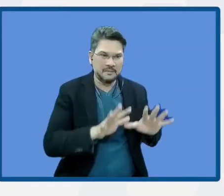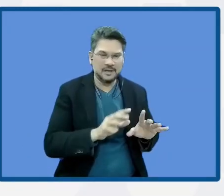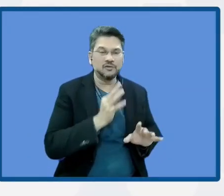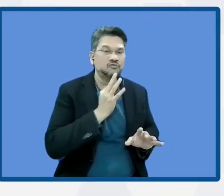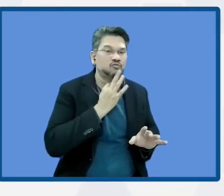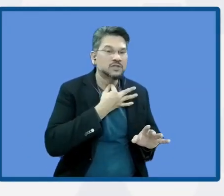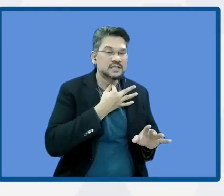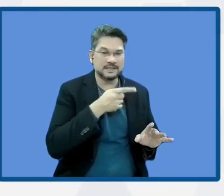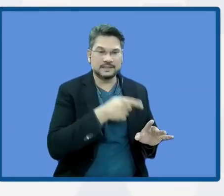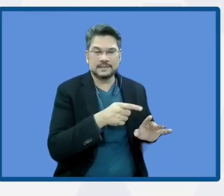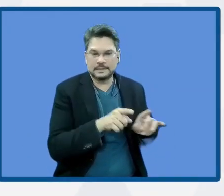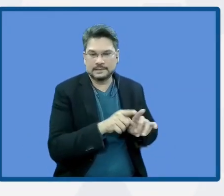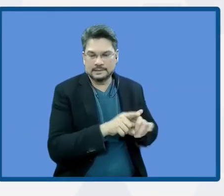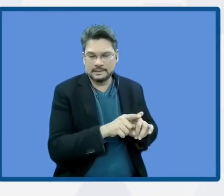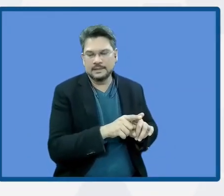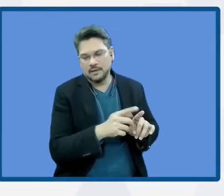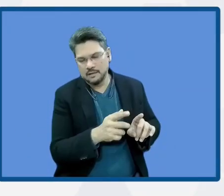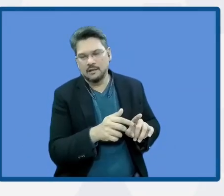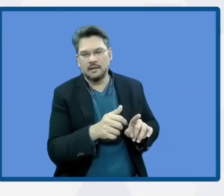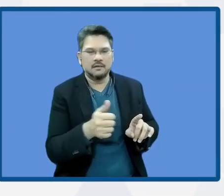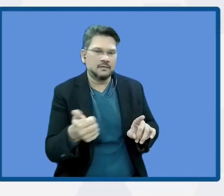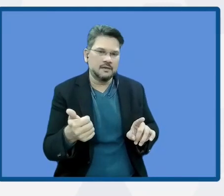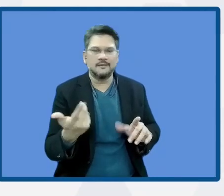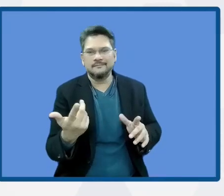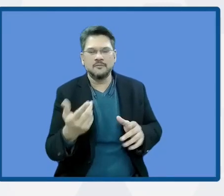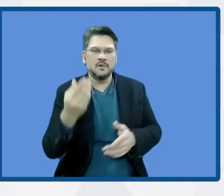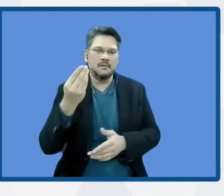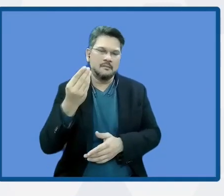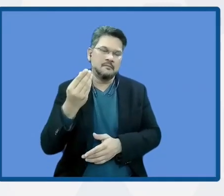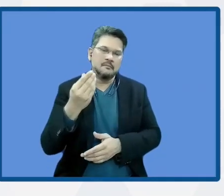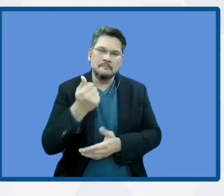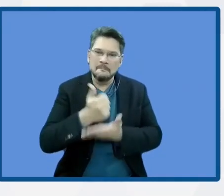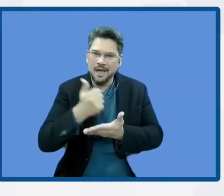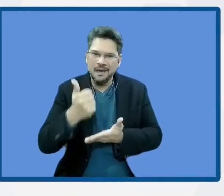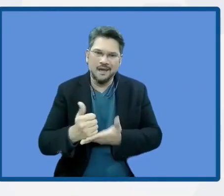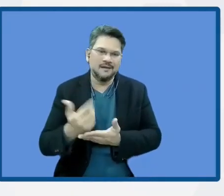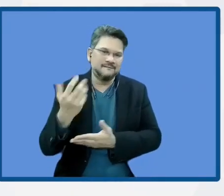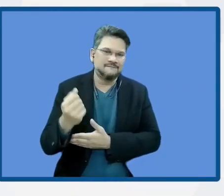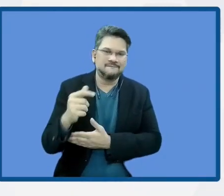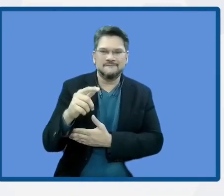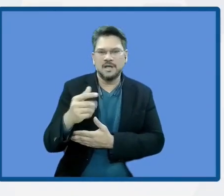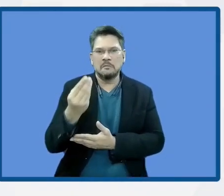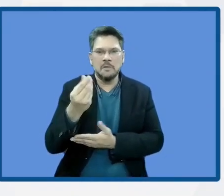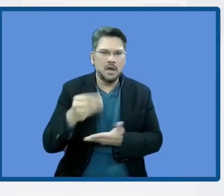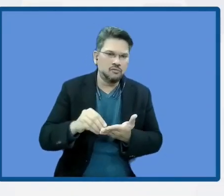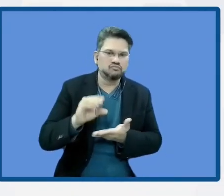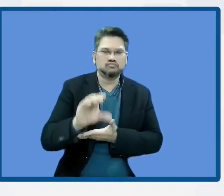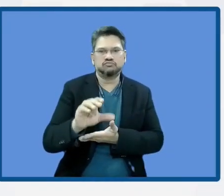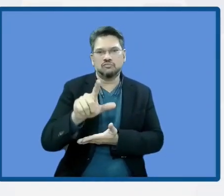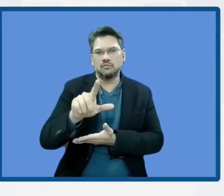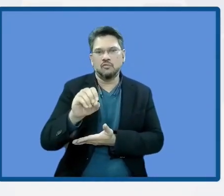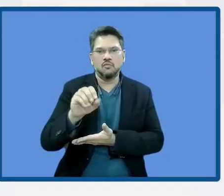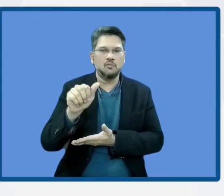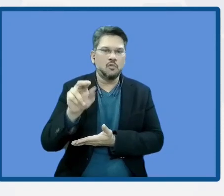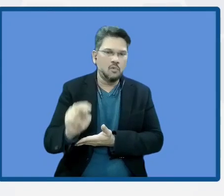be assumed by banks in terms of loans. Also, we also have the productive sector taken into account. So it's how